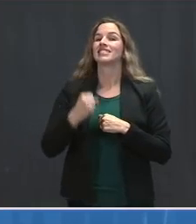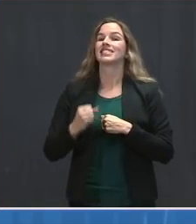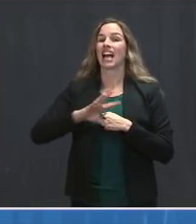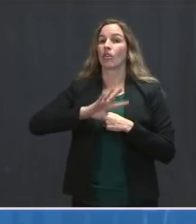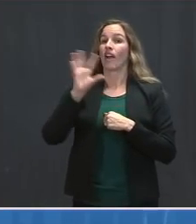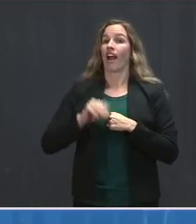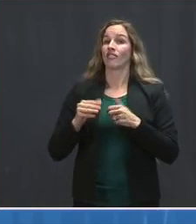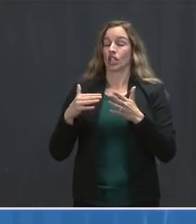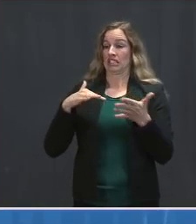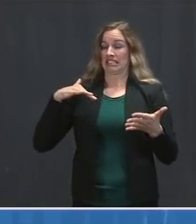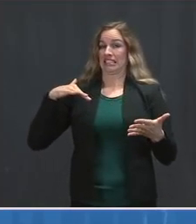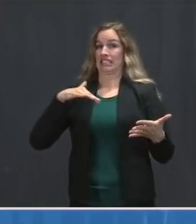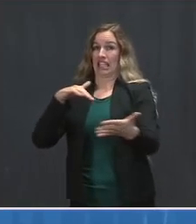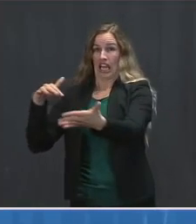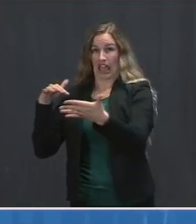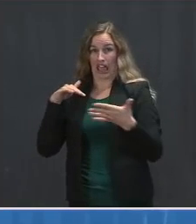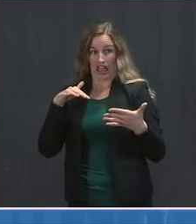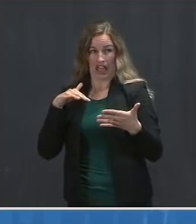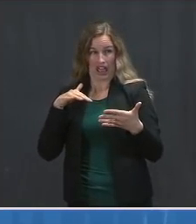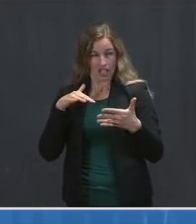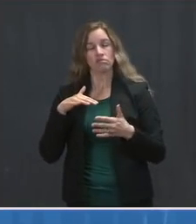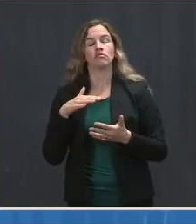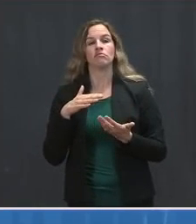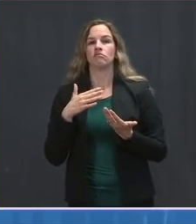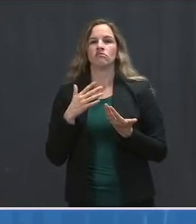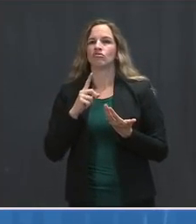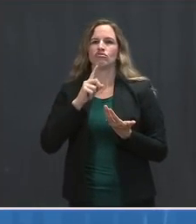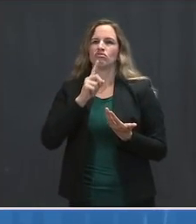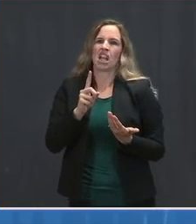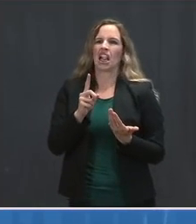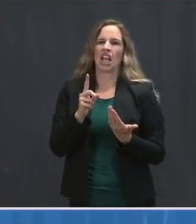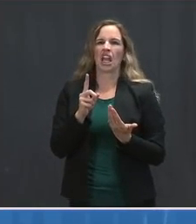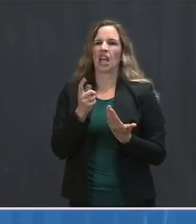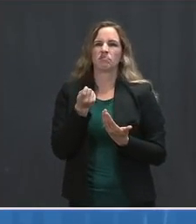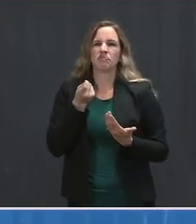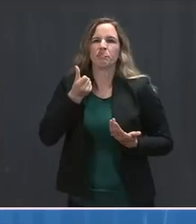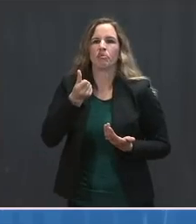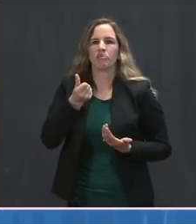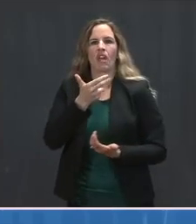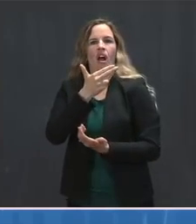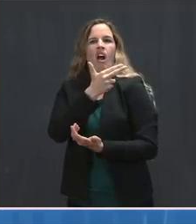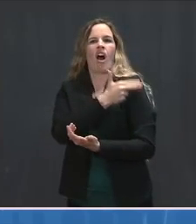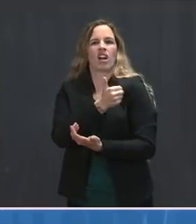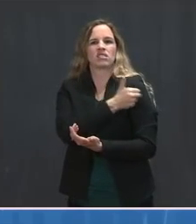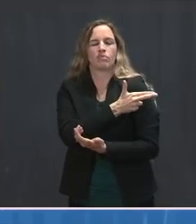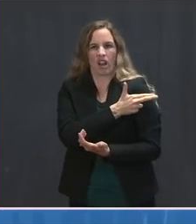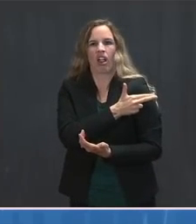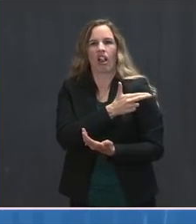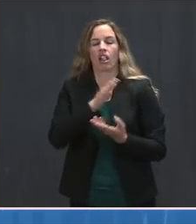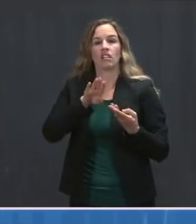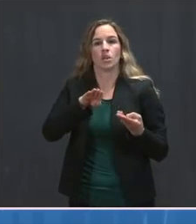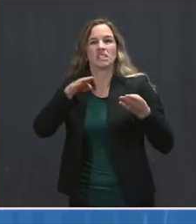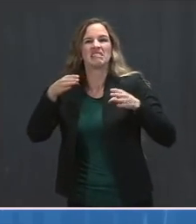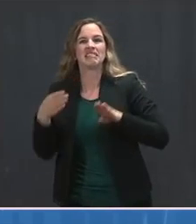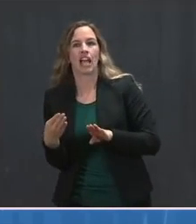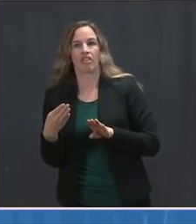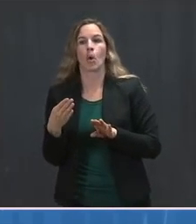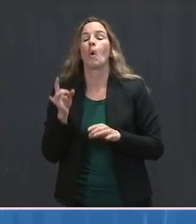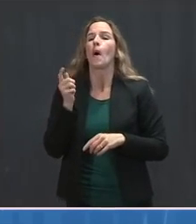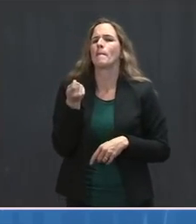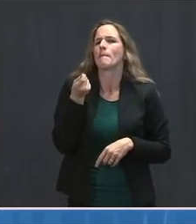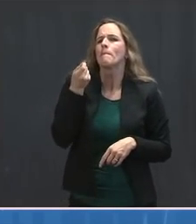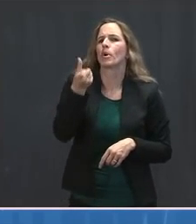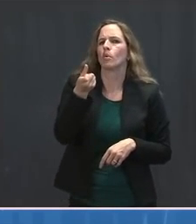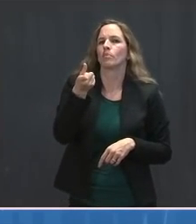as well as all of the others, there were essentially no hospitalizations or deaths. So the sobering news is that we are dealing with